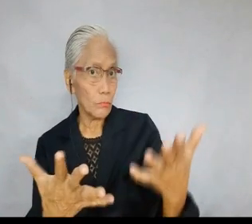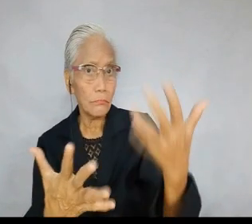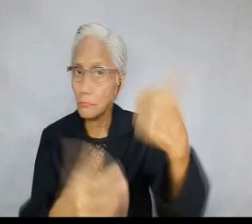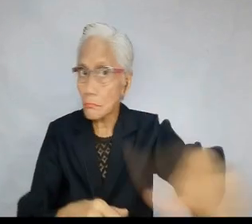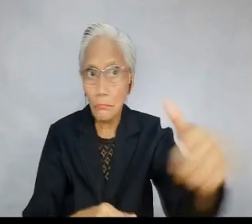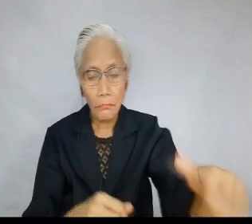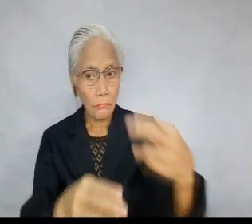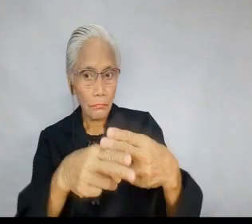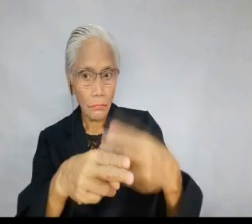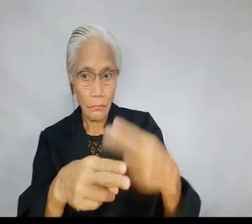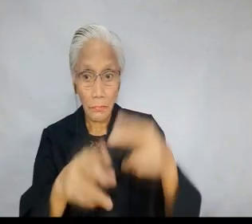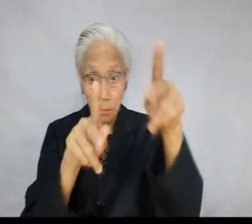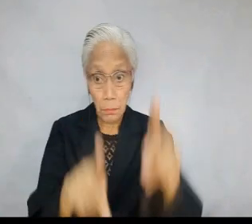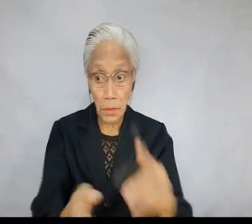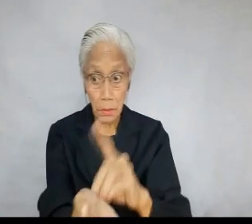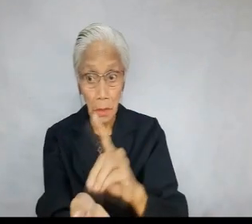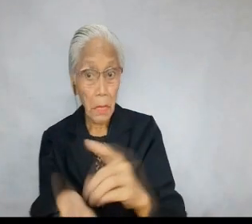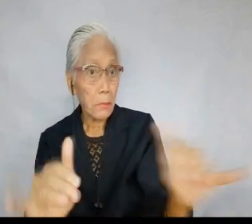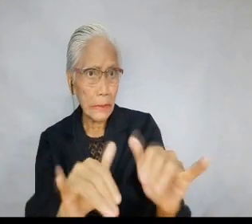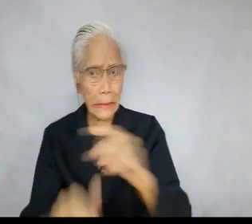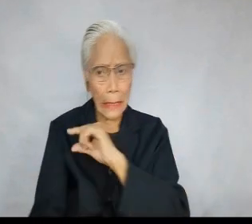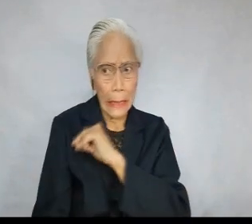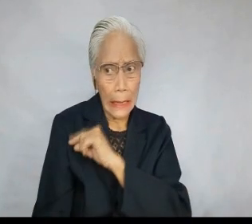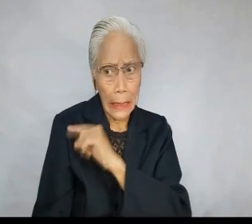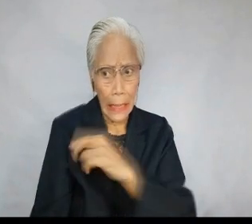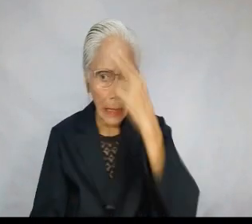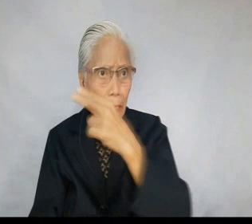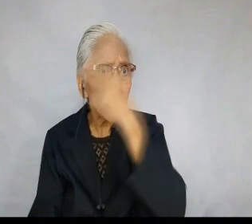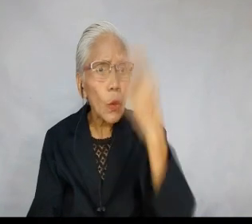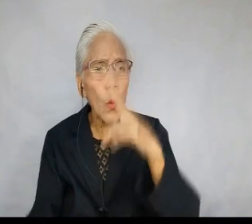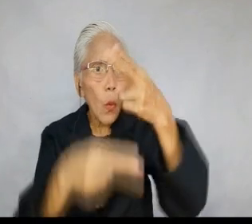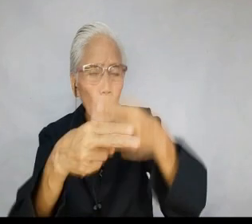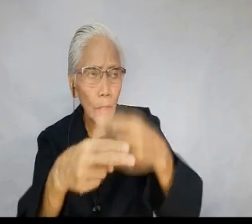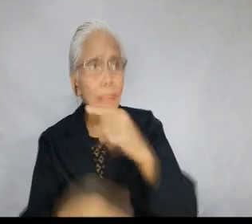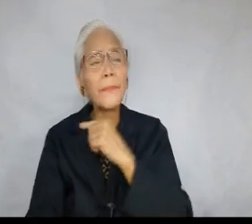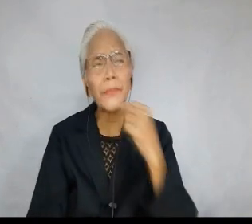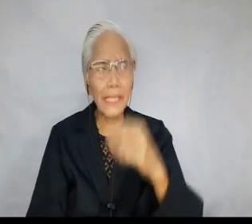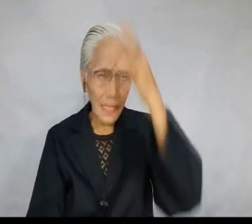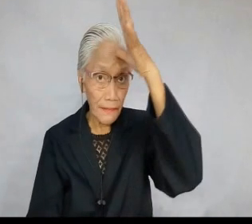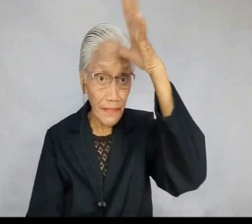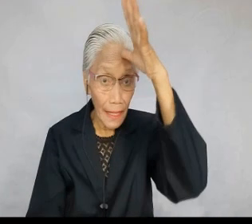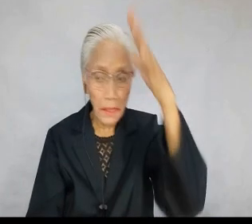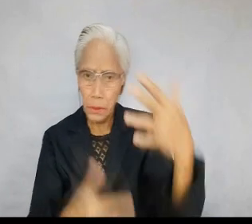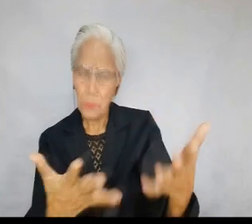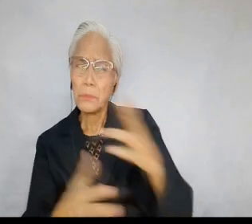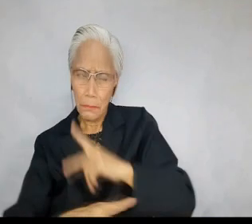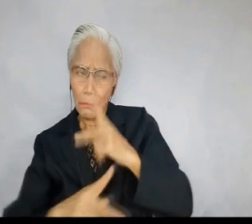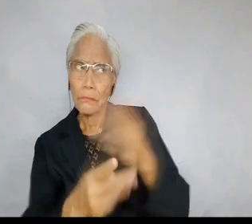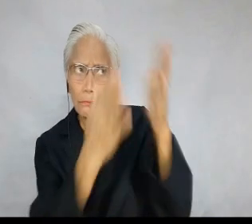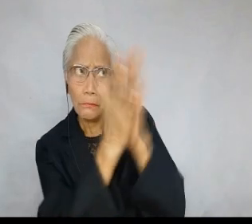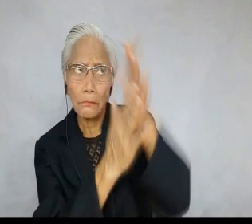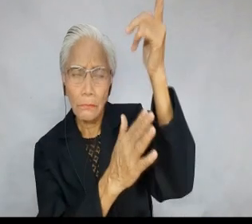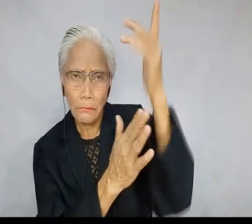Thus, anyone calling a person doctor or mister would be as guilty as a Catholic who calls a priest father. Please, let